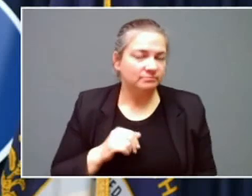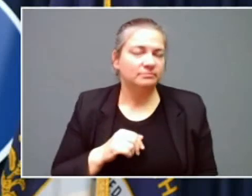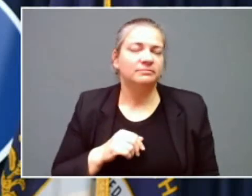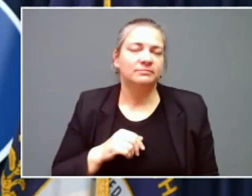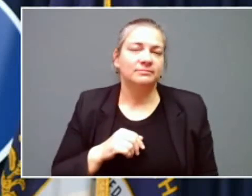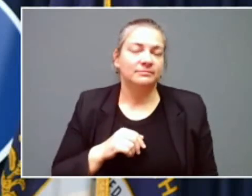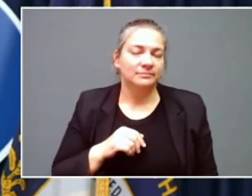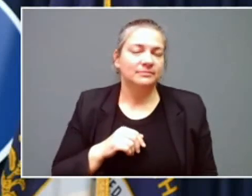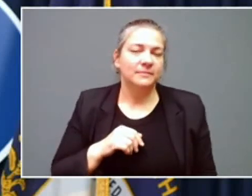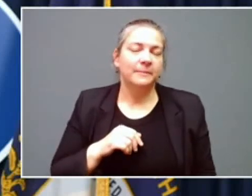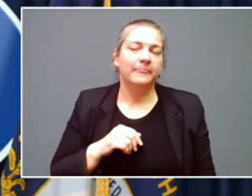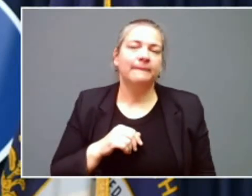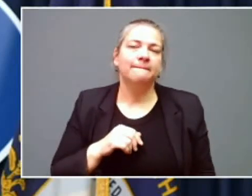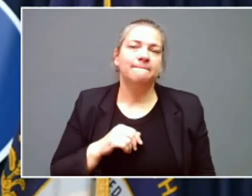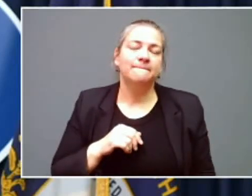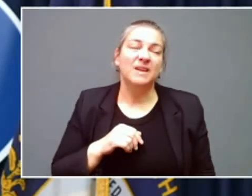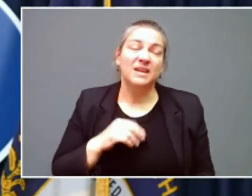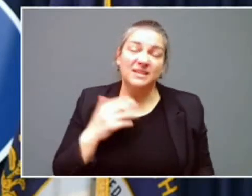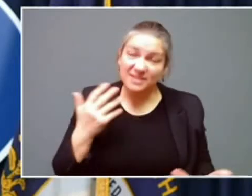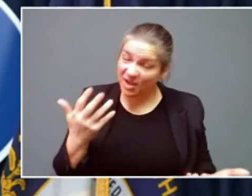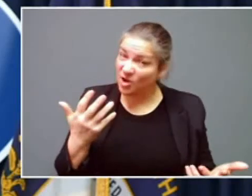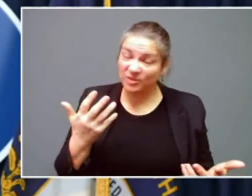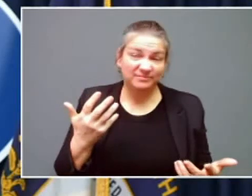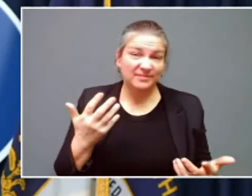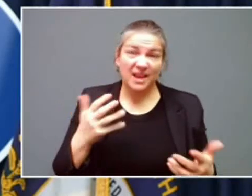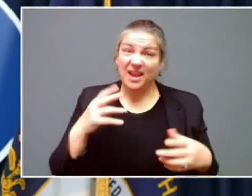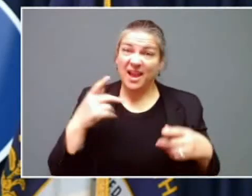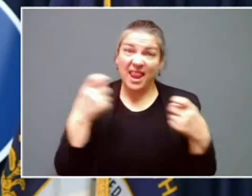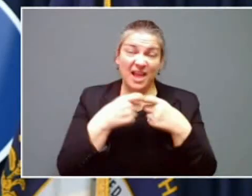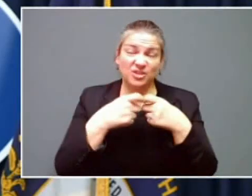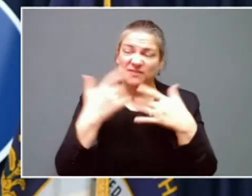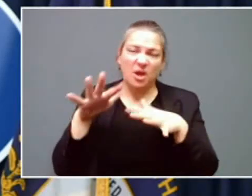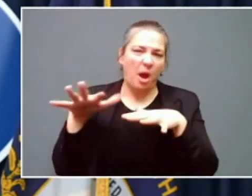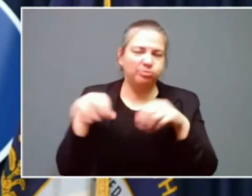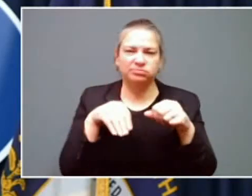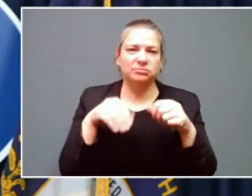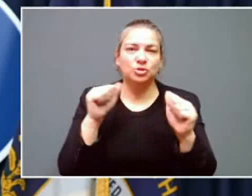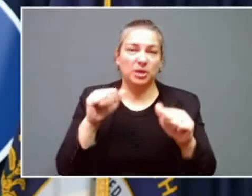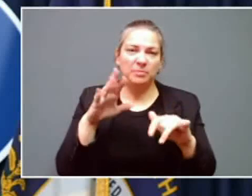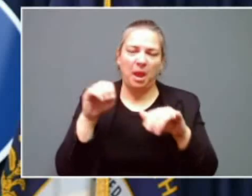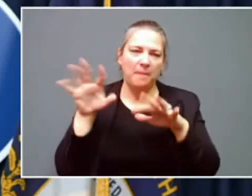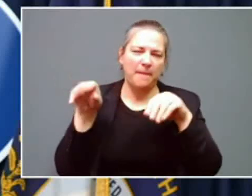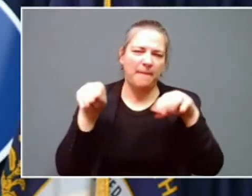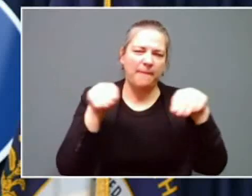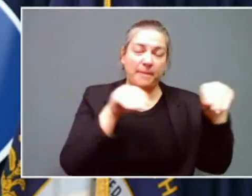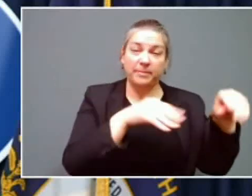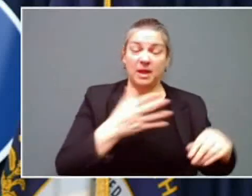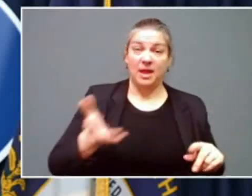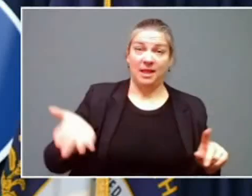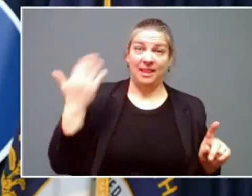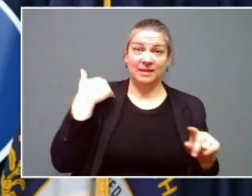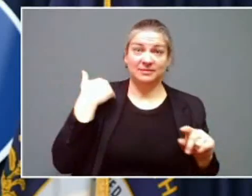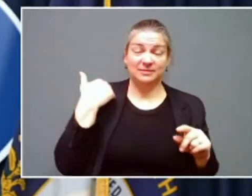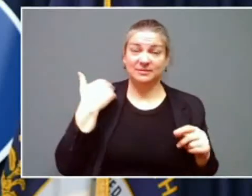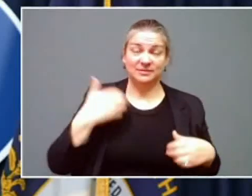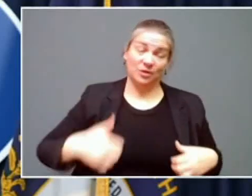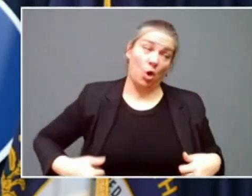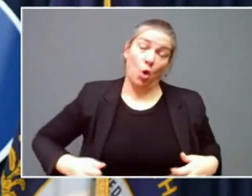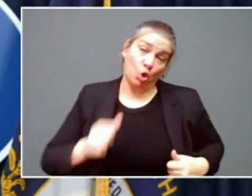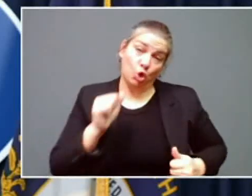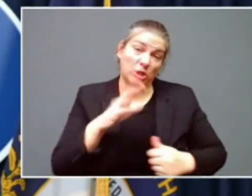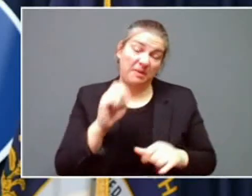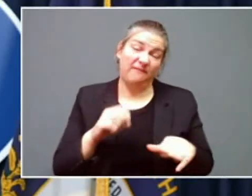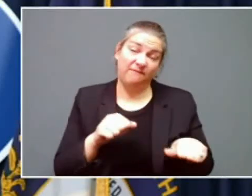impacts could be widespread power outages. Localized flooding is certainly an option. As the governor